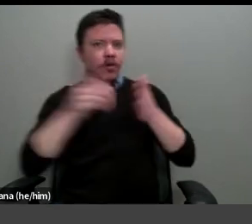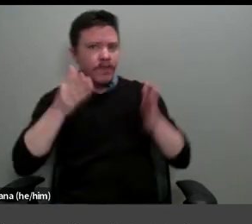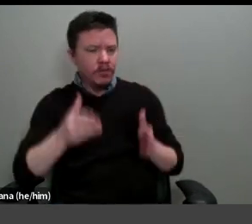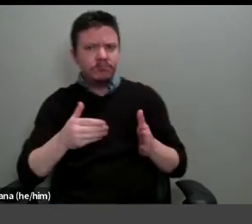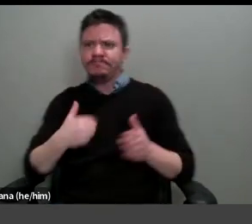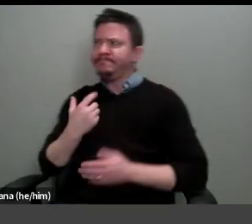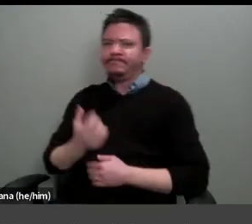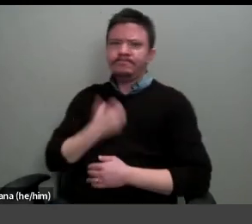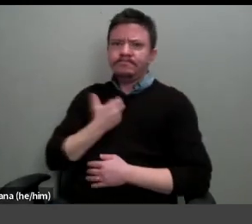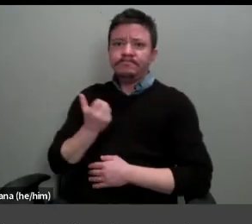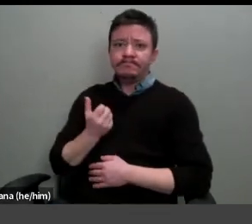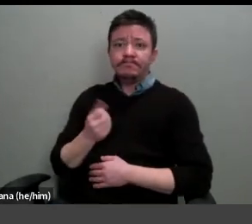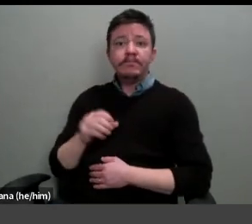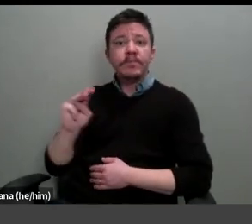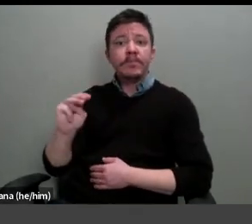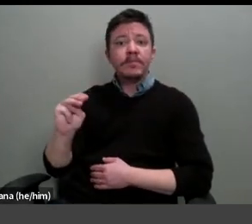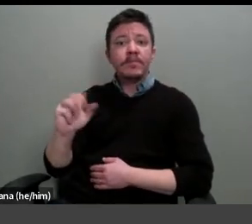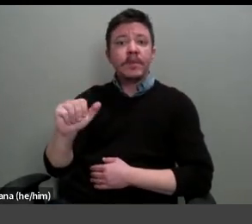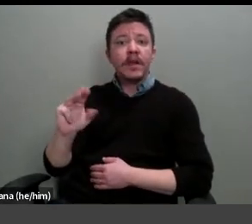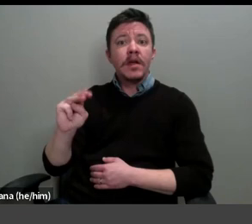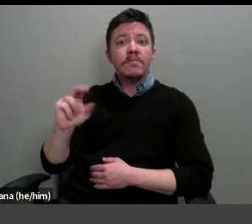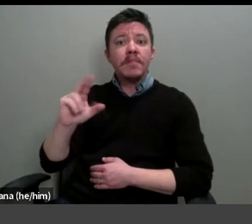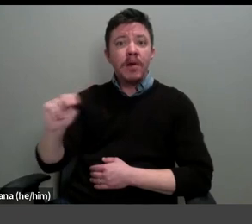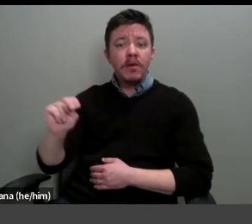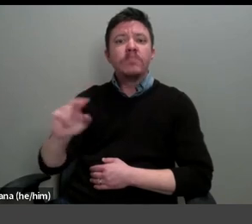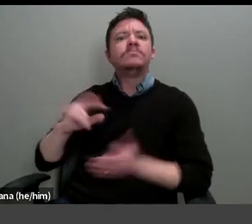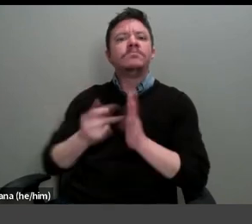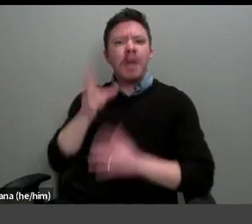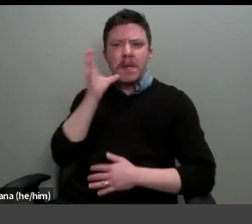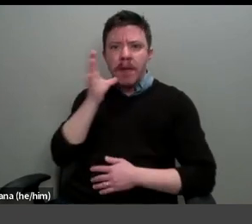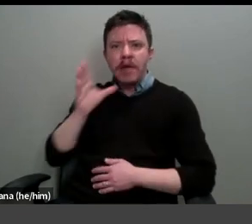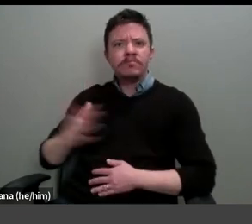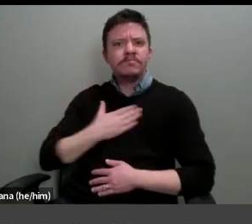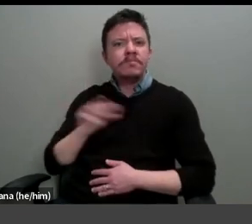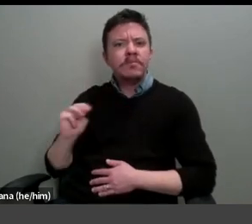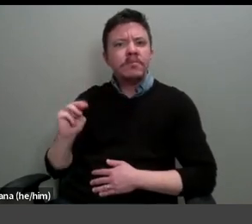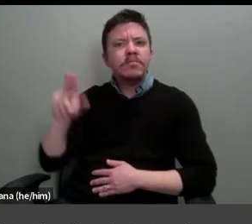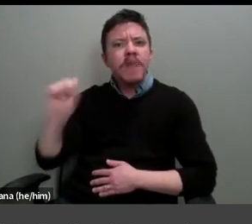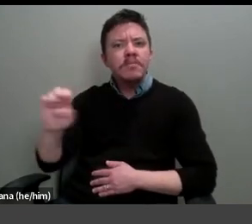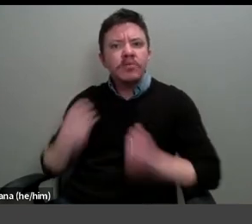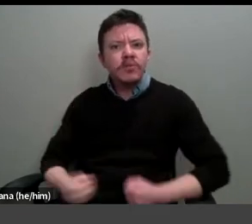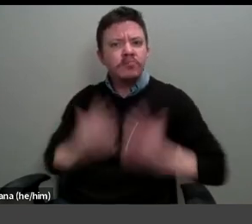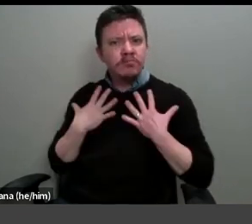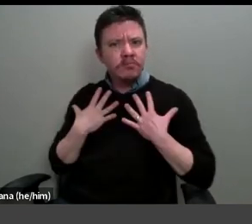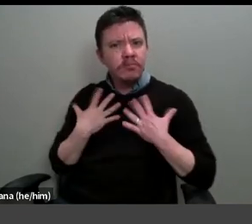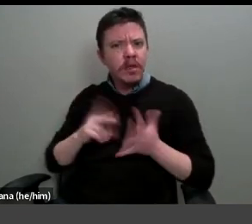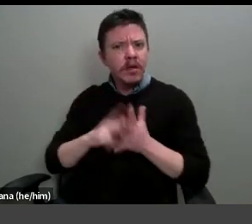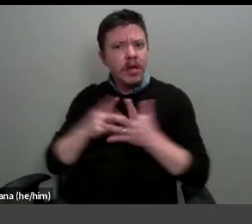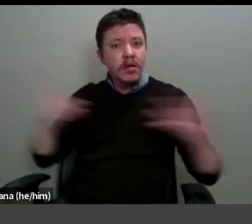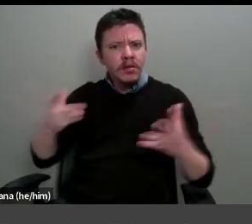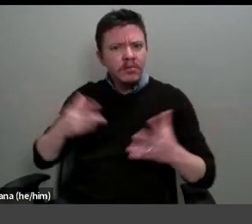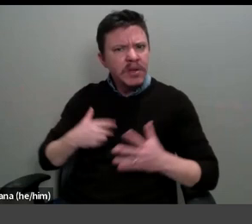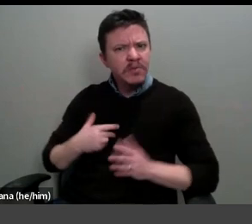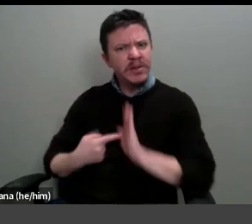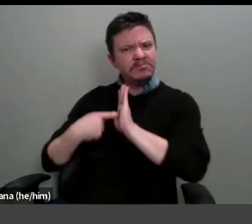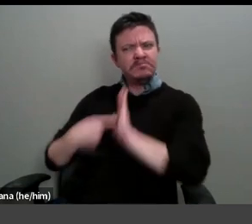maman, as in mummy, is my muse, an overarching narrative of maternal self-sacrifice still